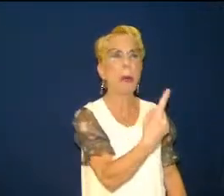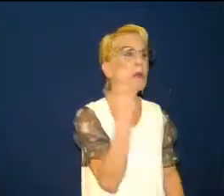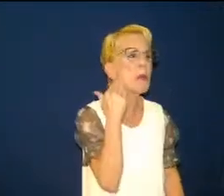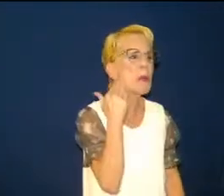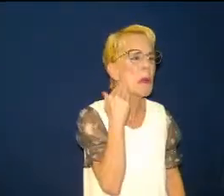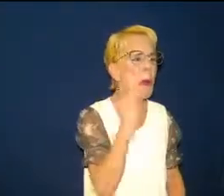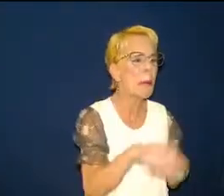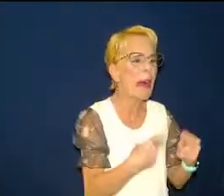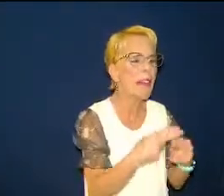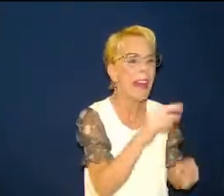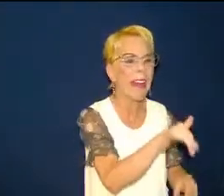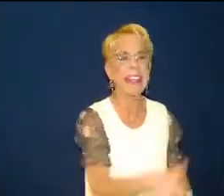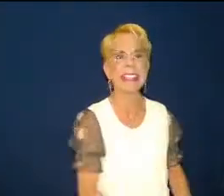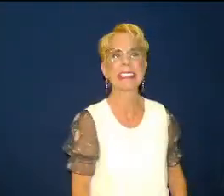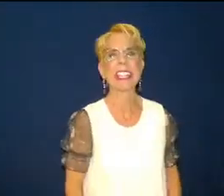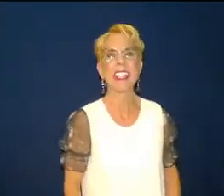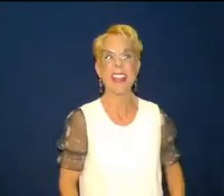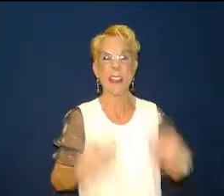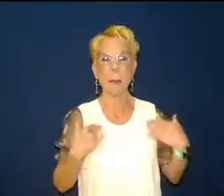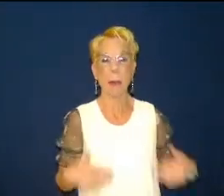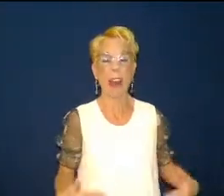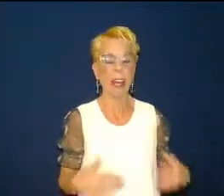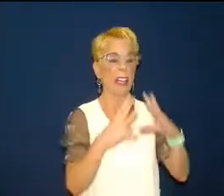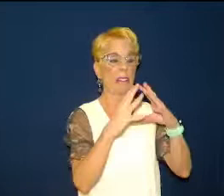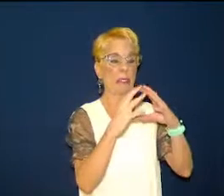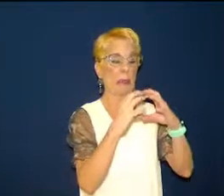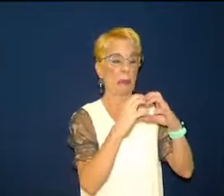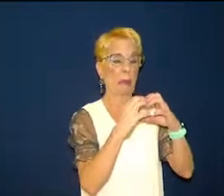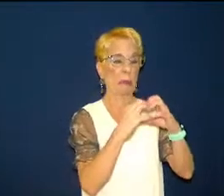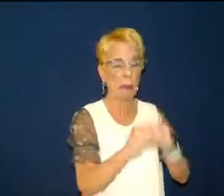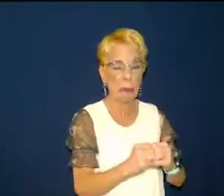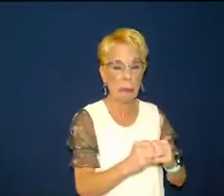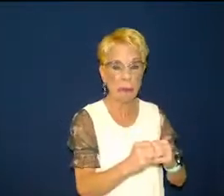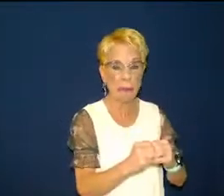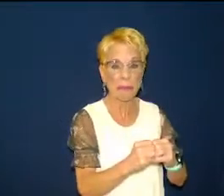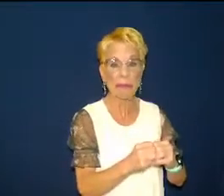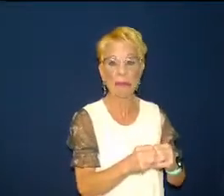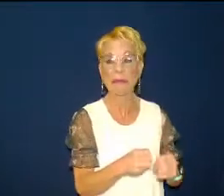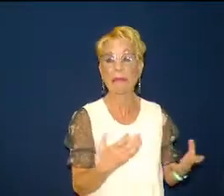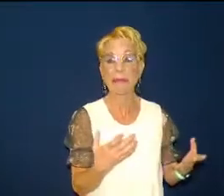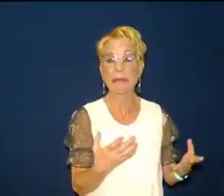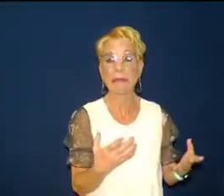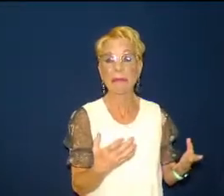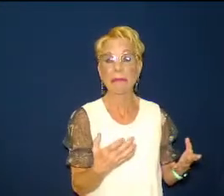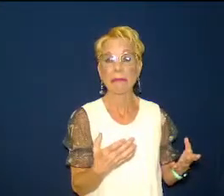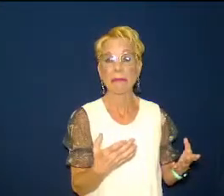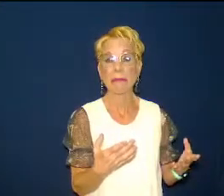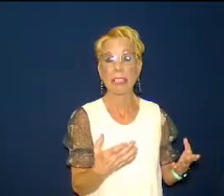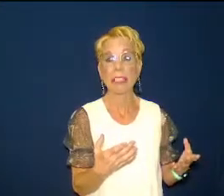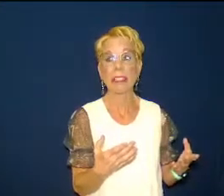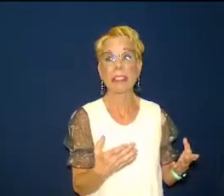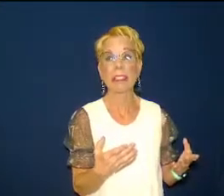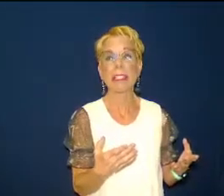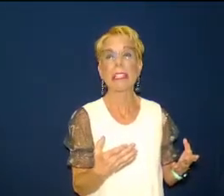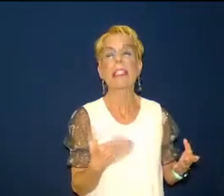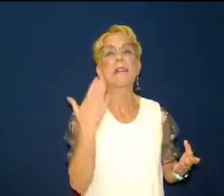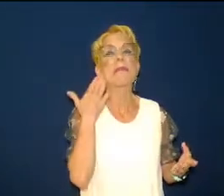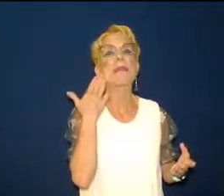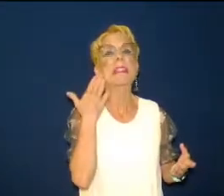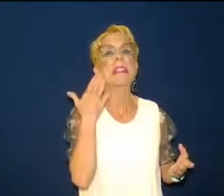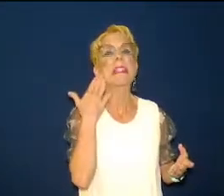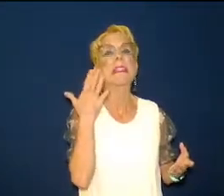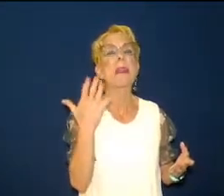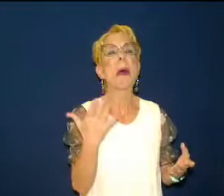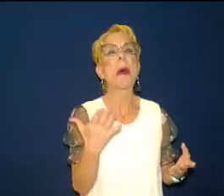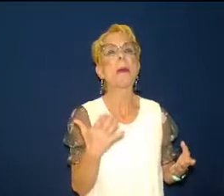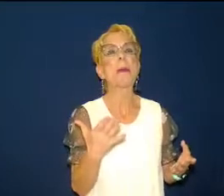emitting odors in addition automatic banking deposited his disability pension